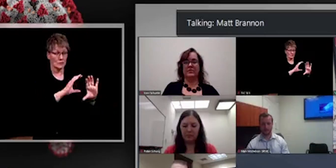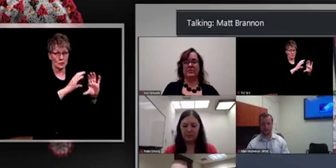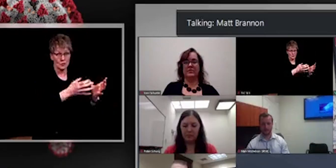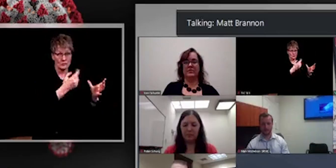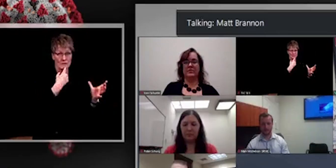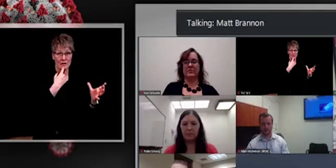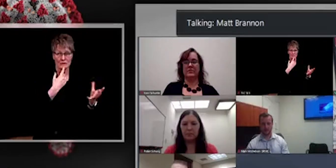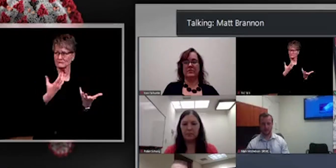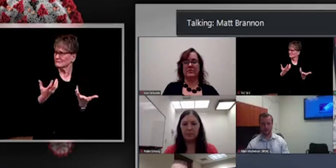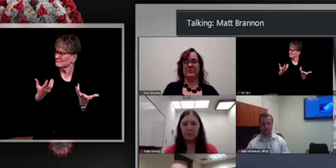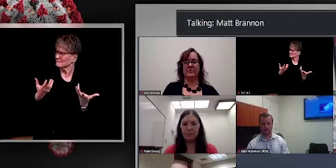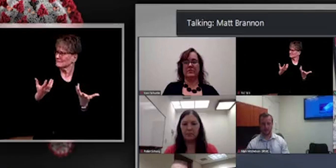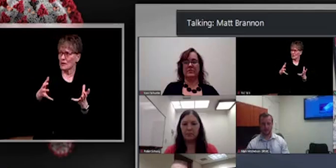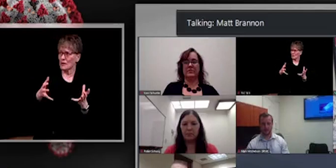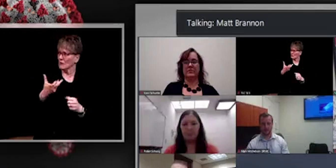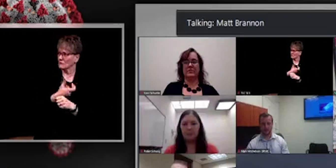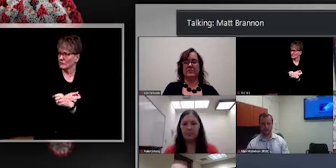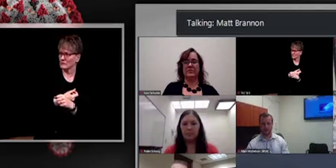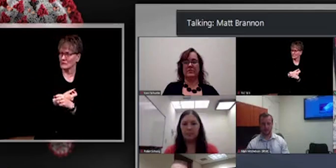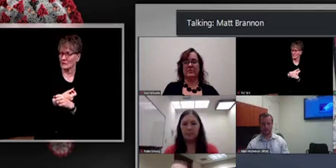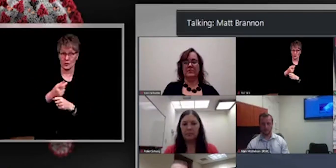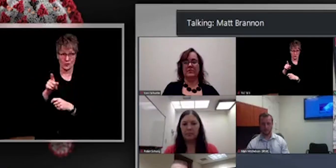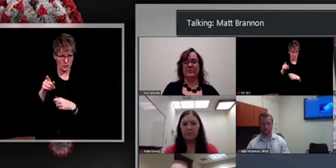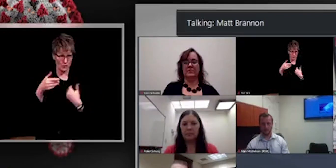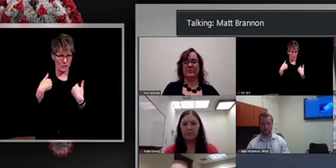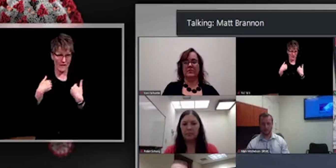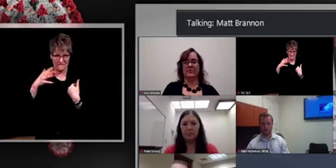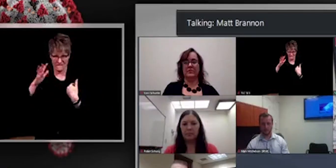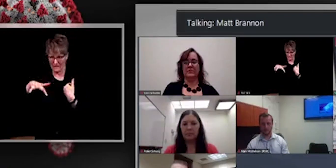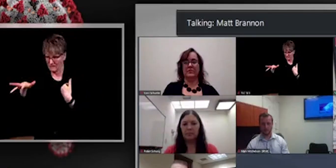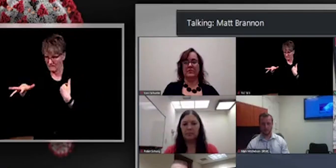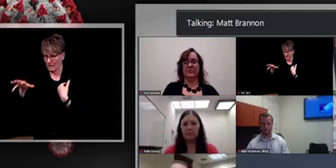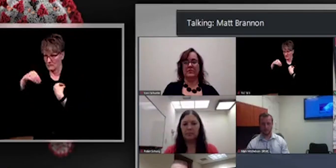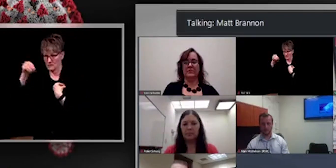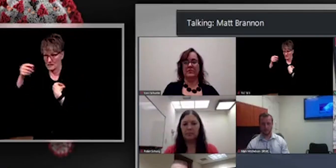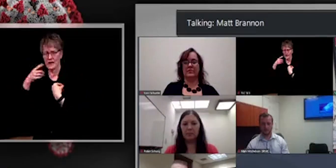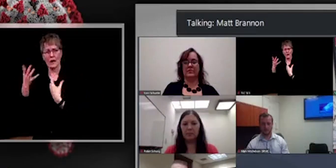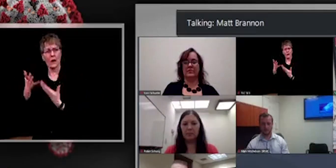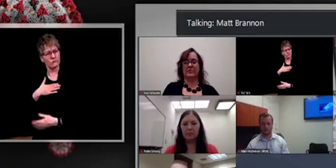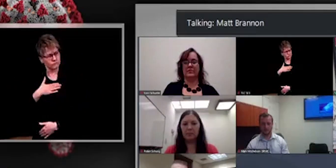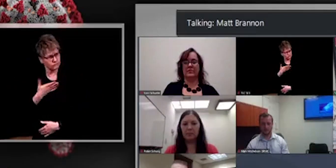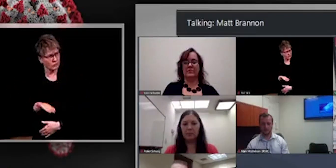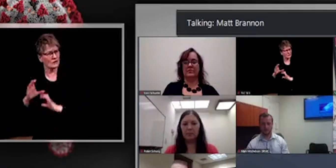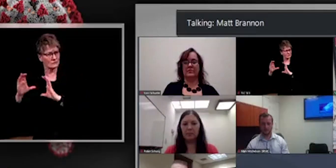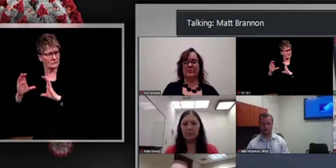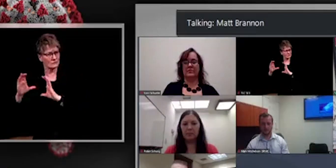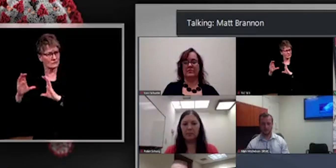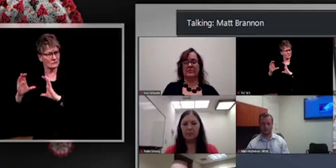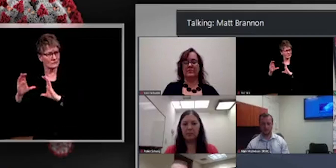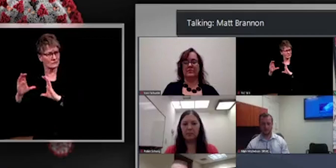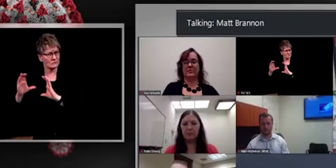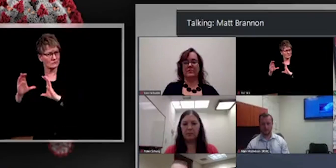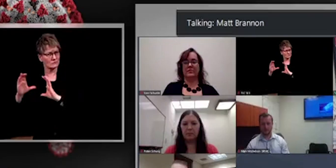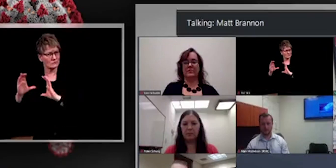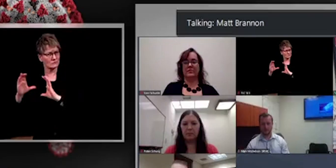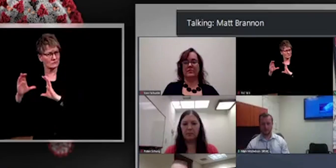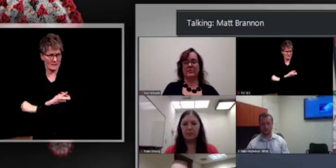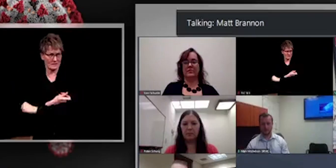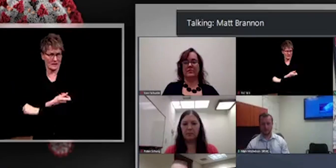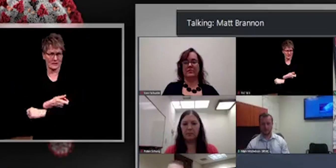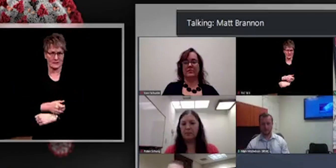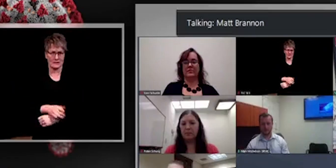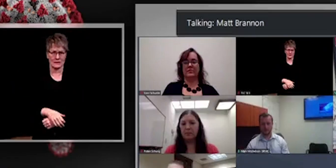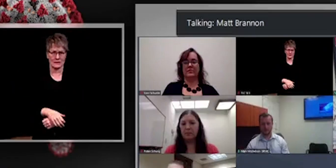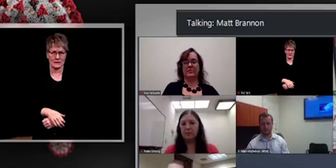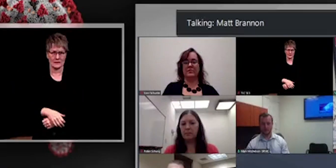saying they're considering taking it? Is there anything the hospital can do to try and increase that number? I'd imagine it makes it easier to deal with